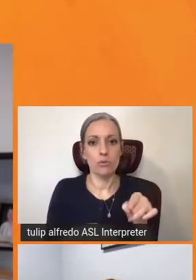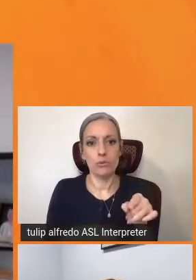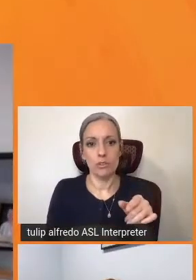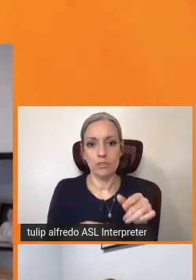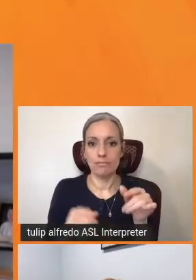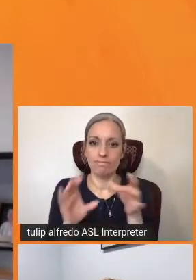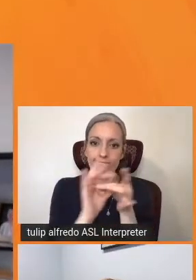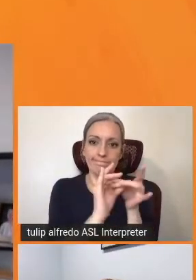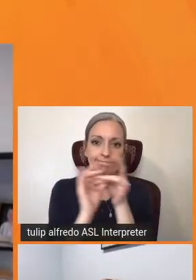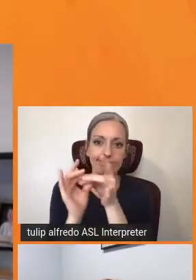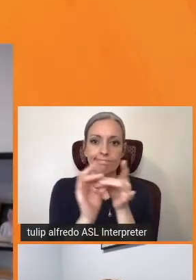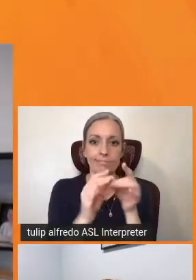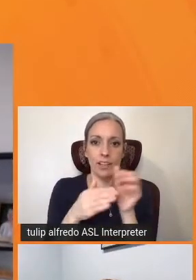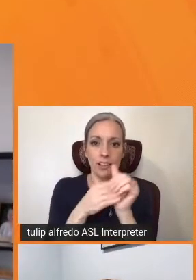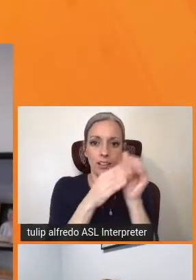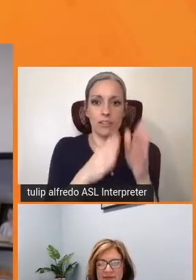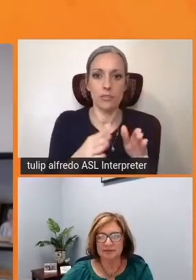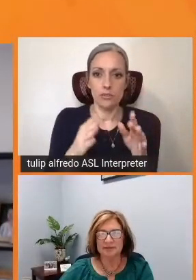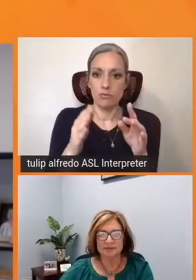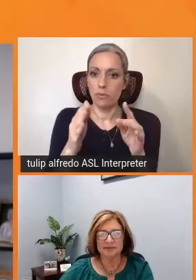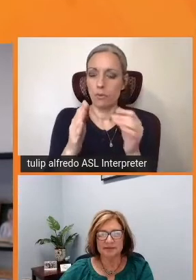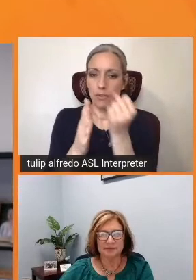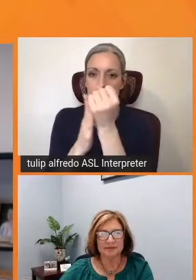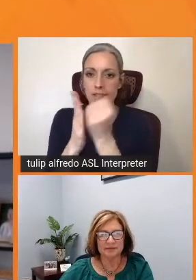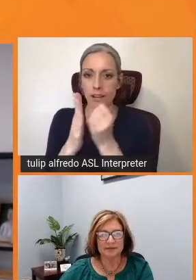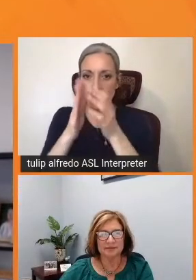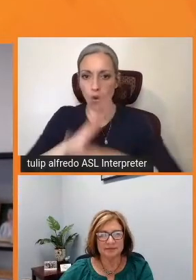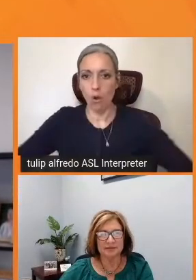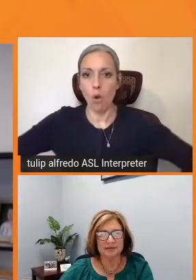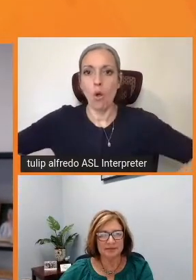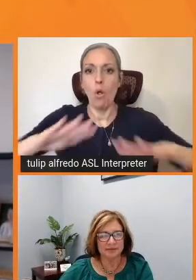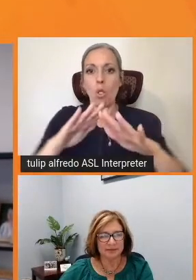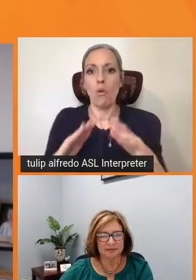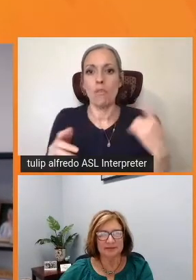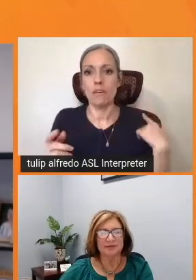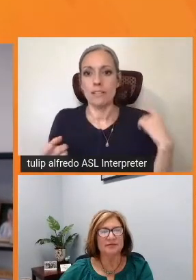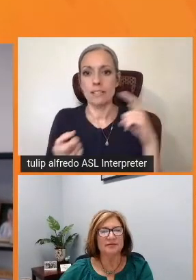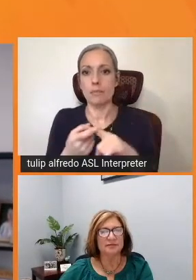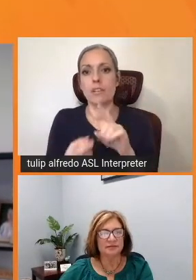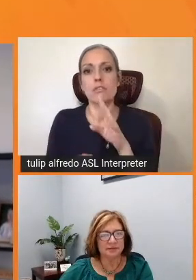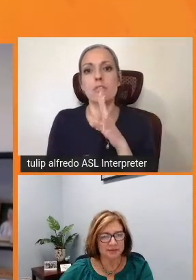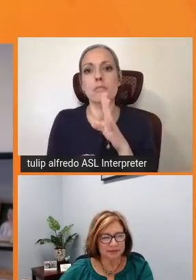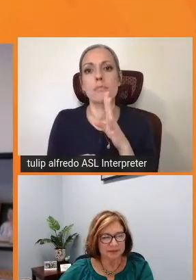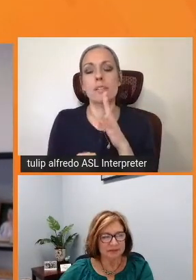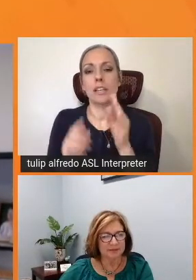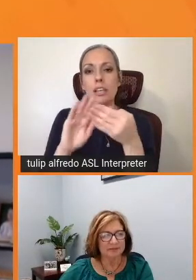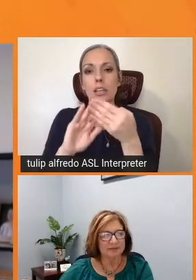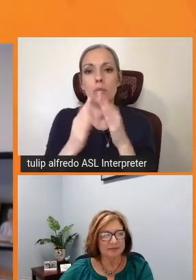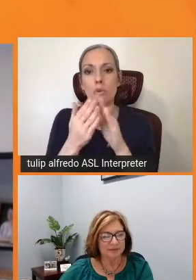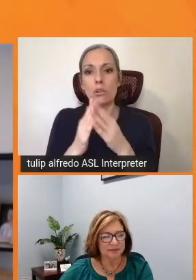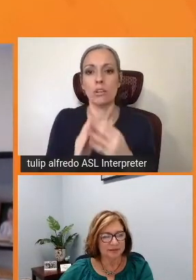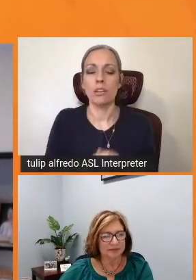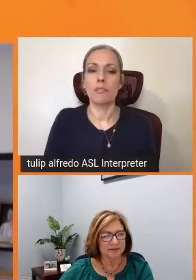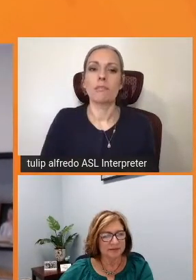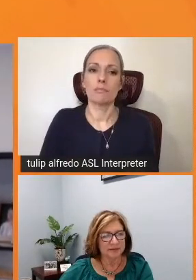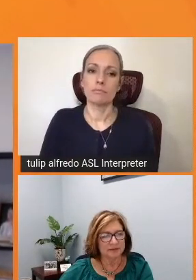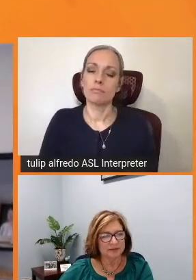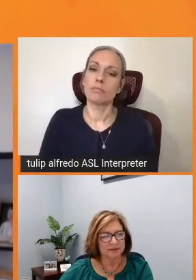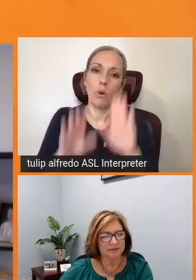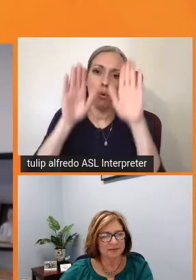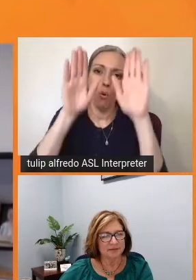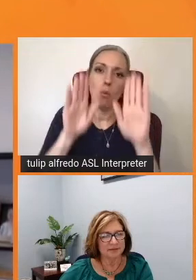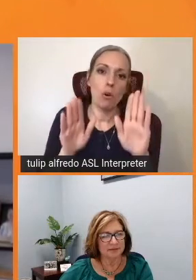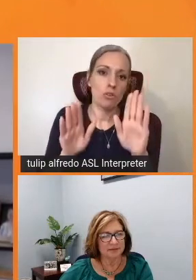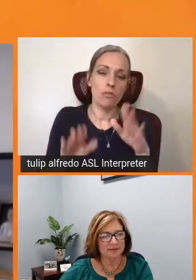together leaders from around the state in the Spanish-speaking disability community. It's been a real incredible inspiration